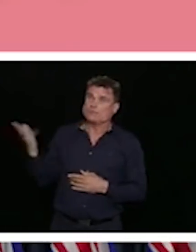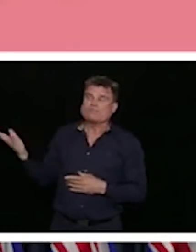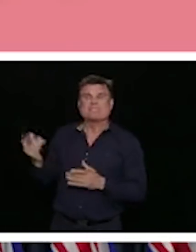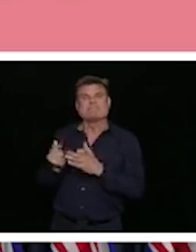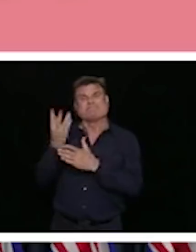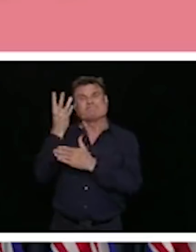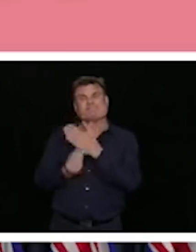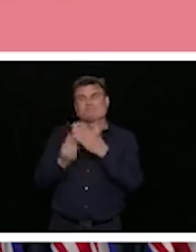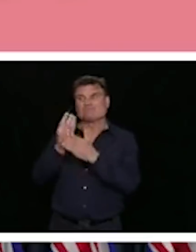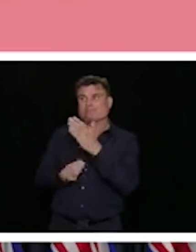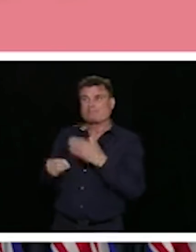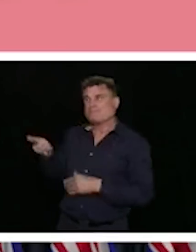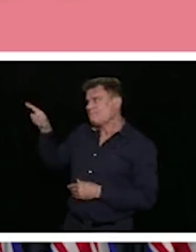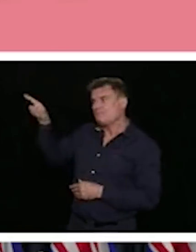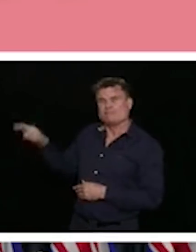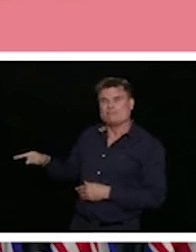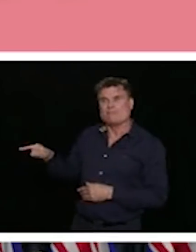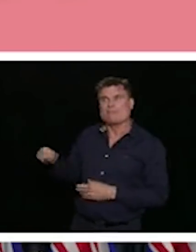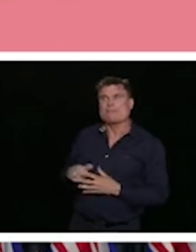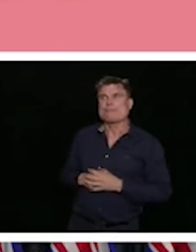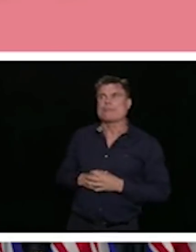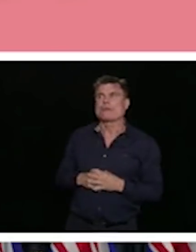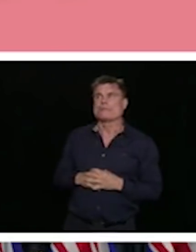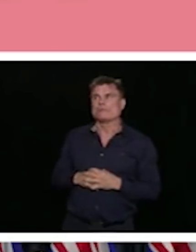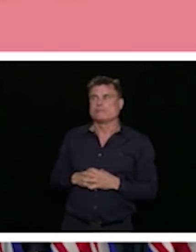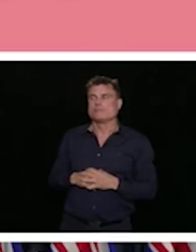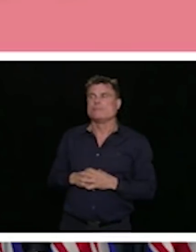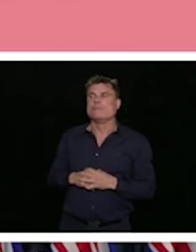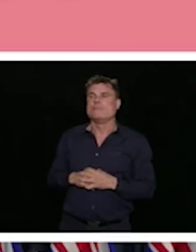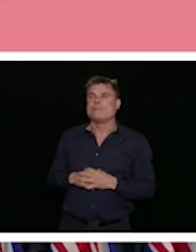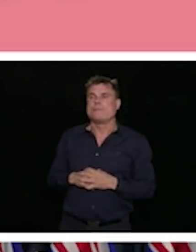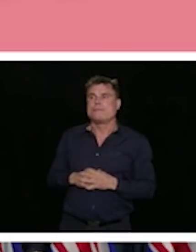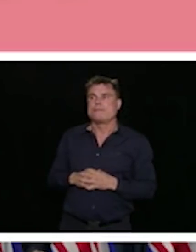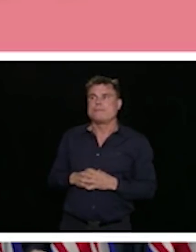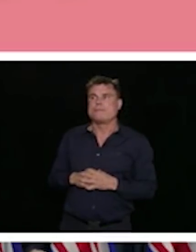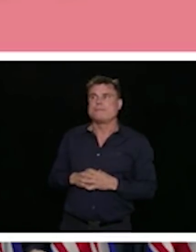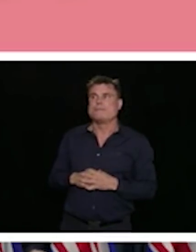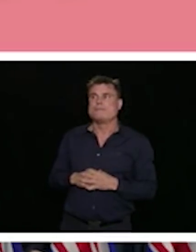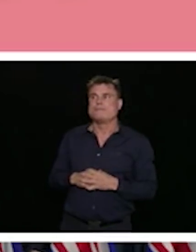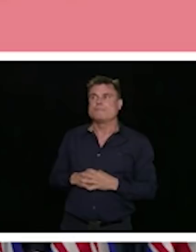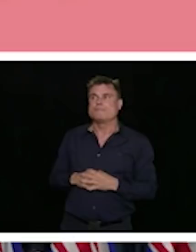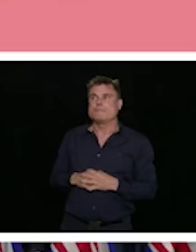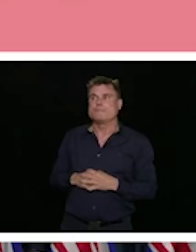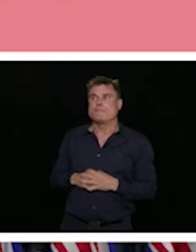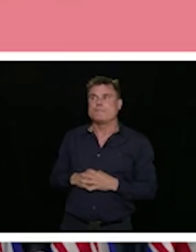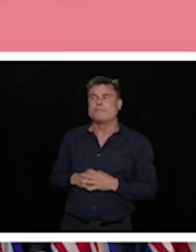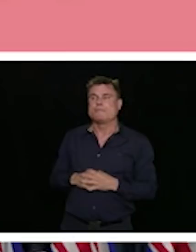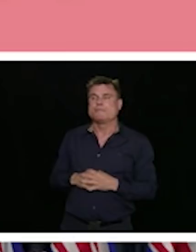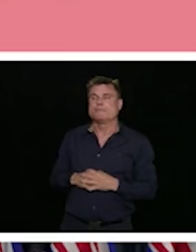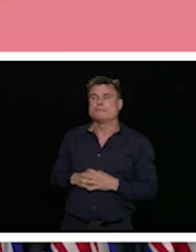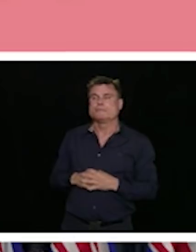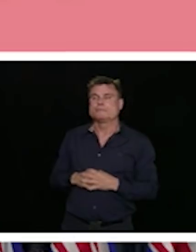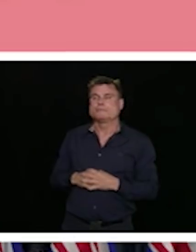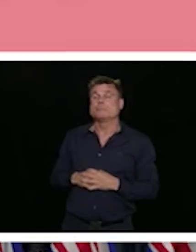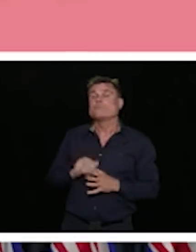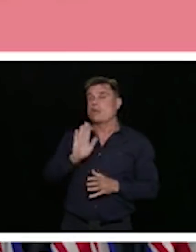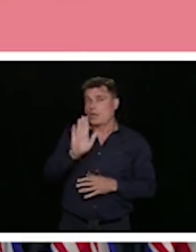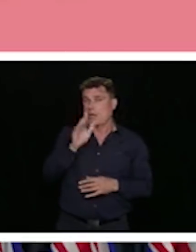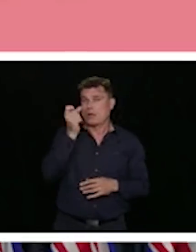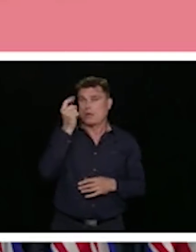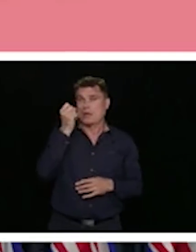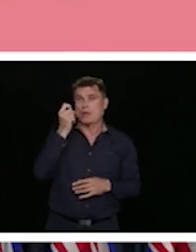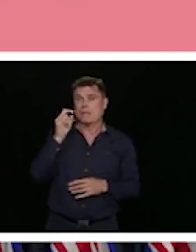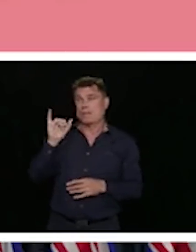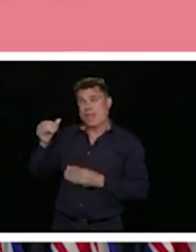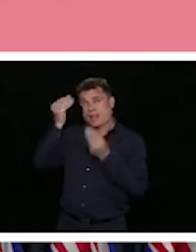from COVID-19. This is a challenging information because it's not on a population basis